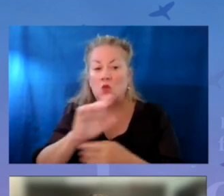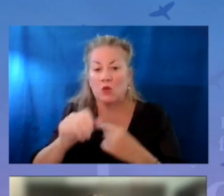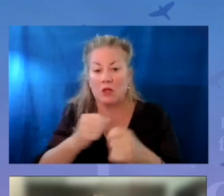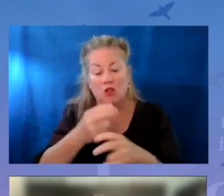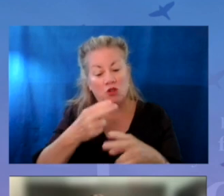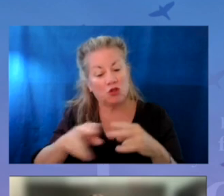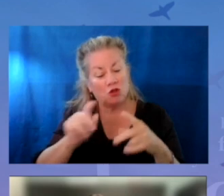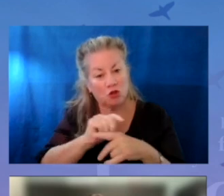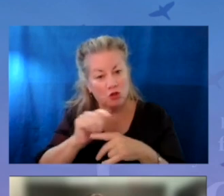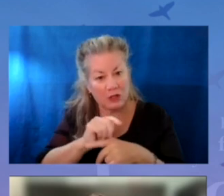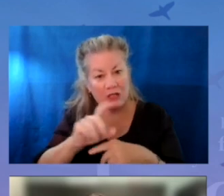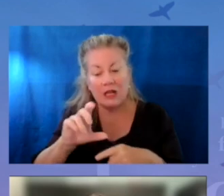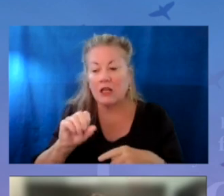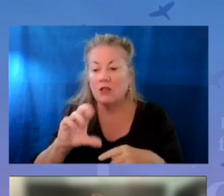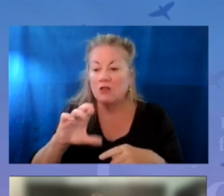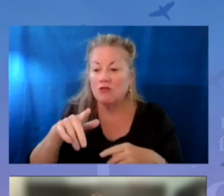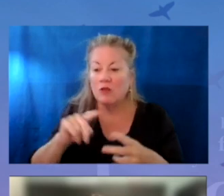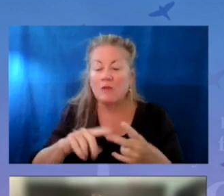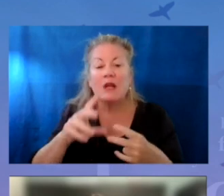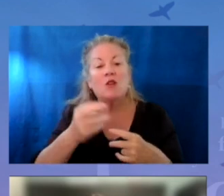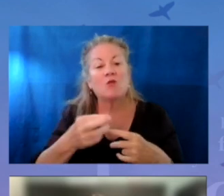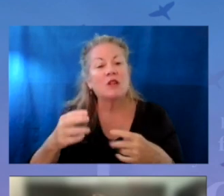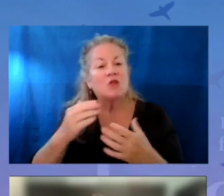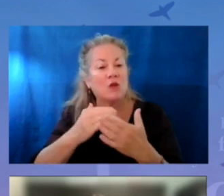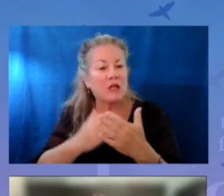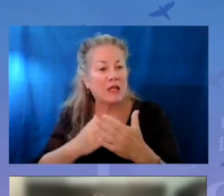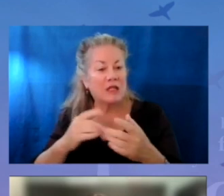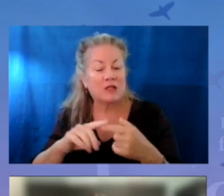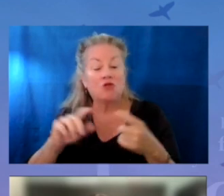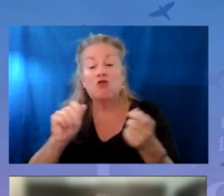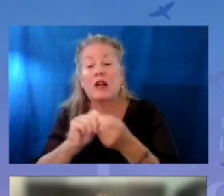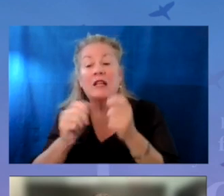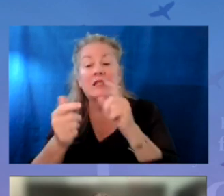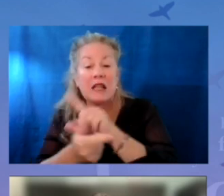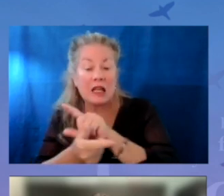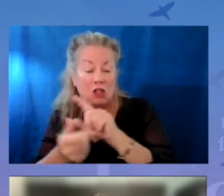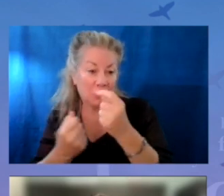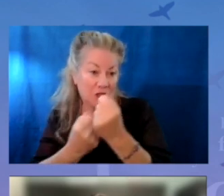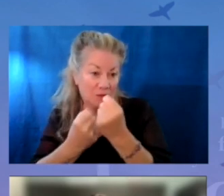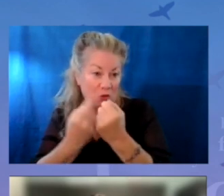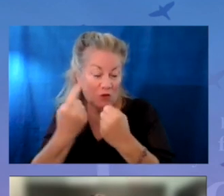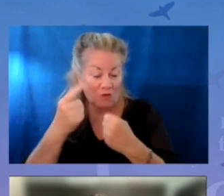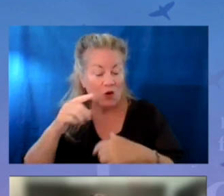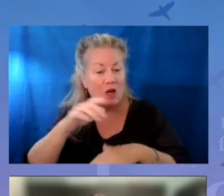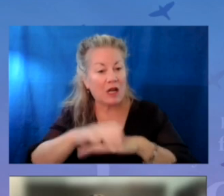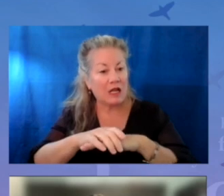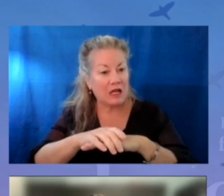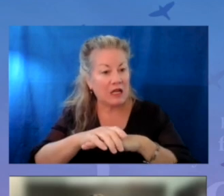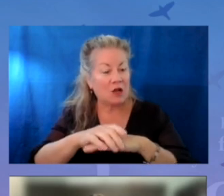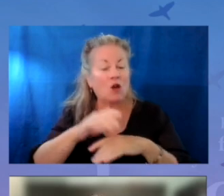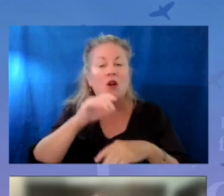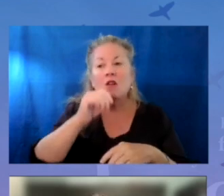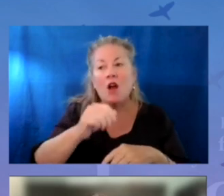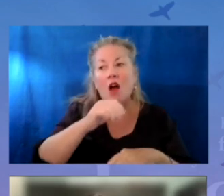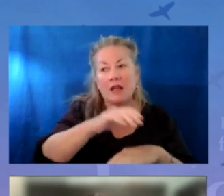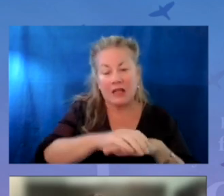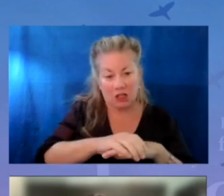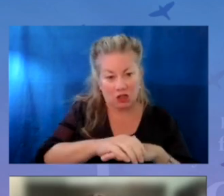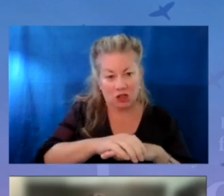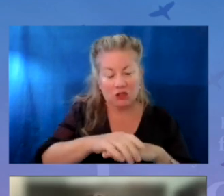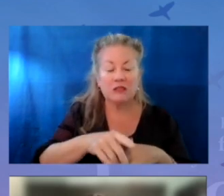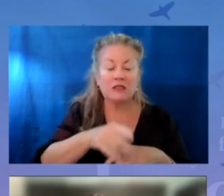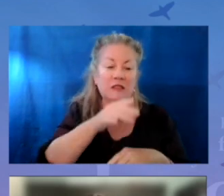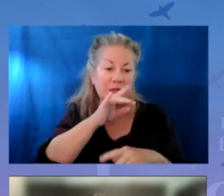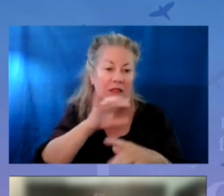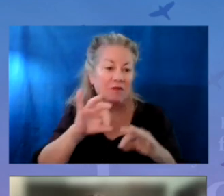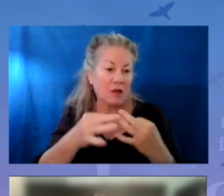provided short training, scripts, and resource lists. We provided translation support for our non-English speaking